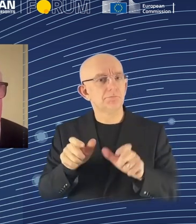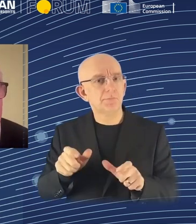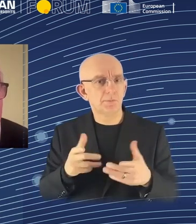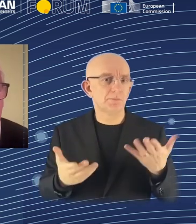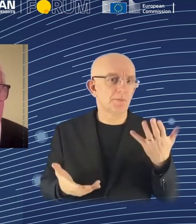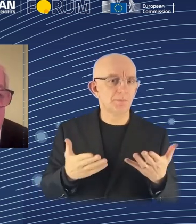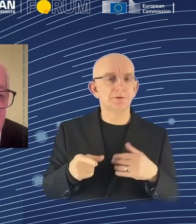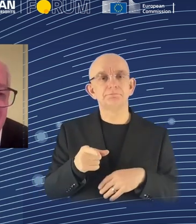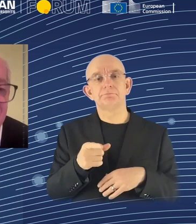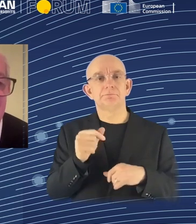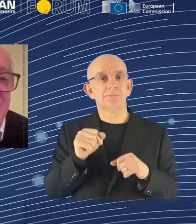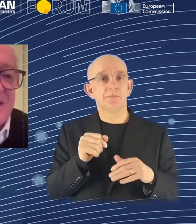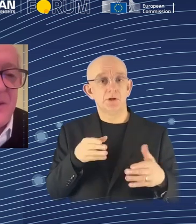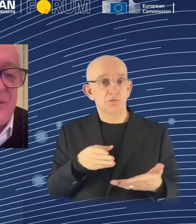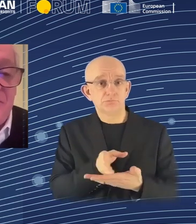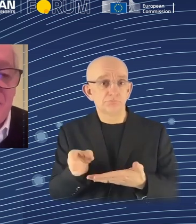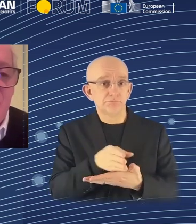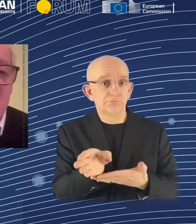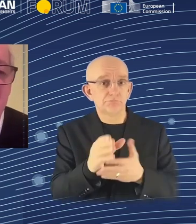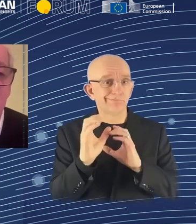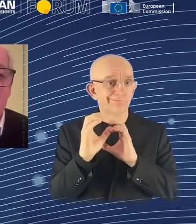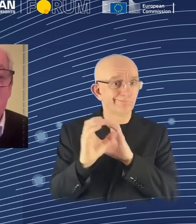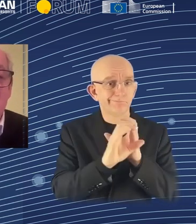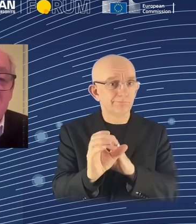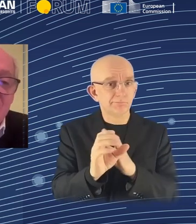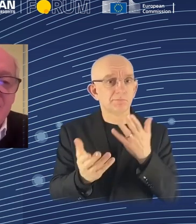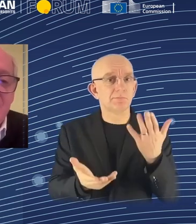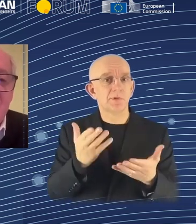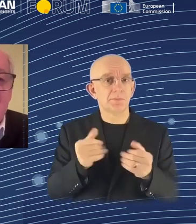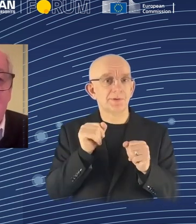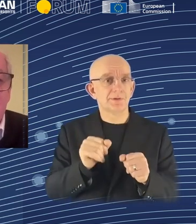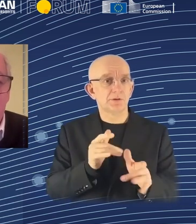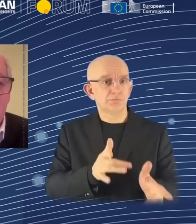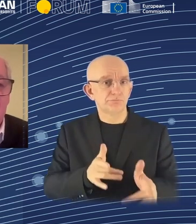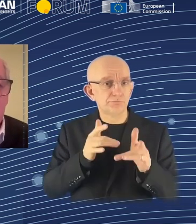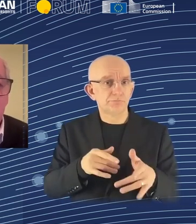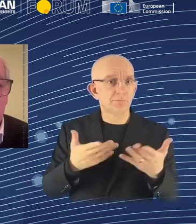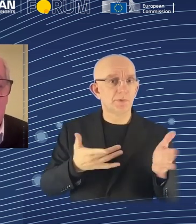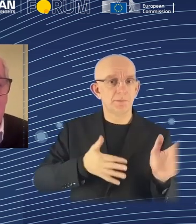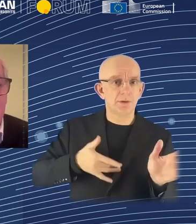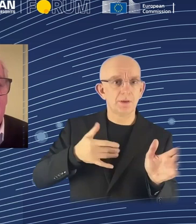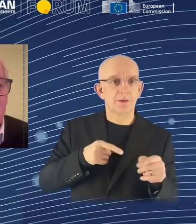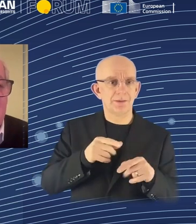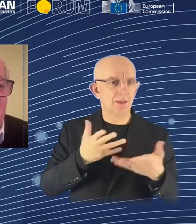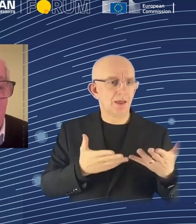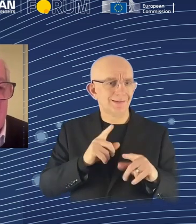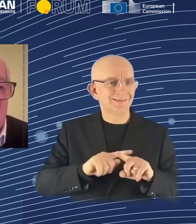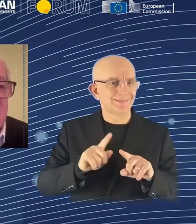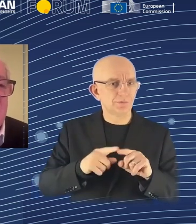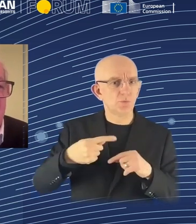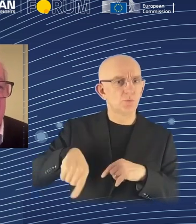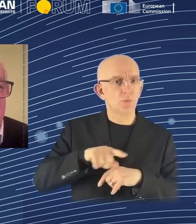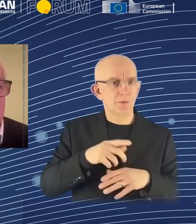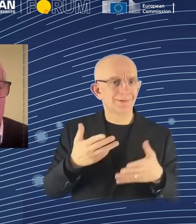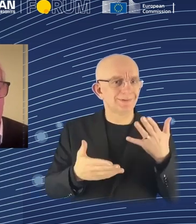And so Aristotle, here in 350 BC, was predicting technological unemployment as a consequence